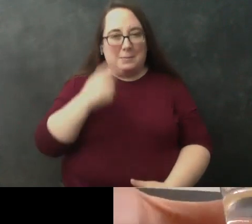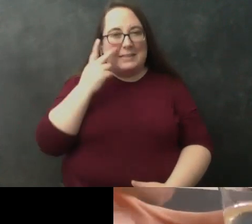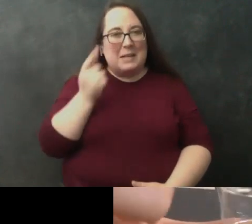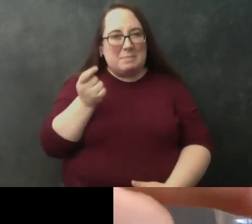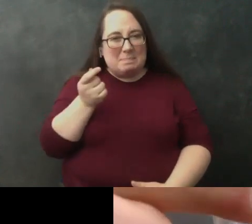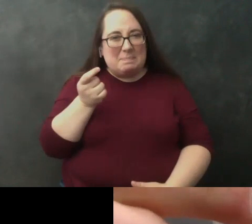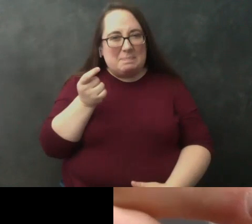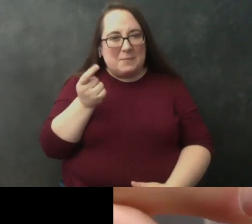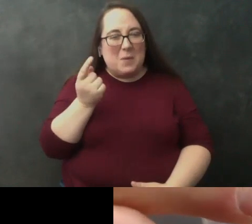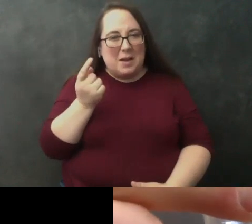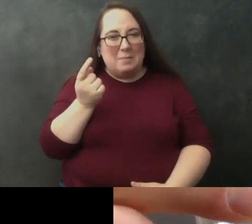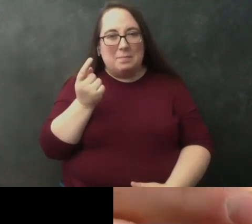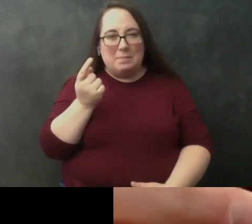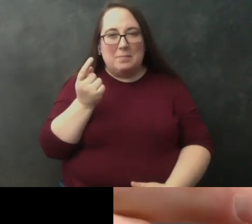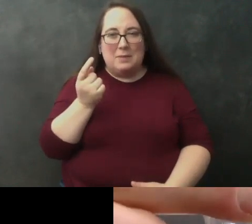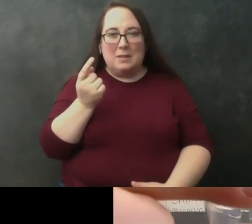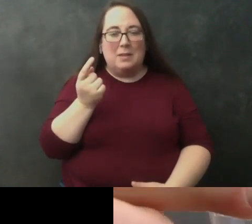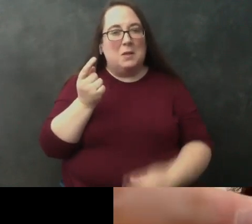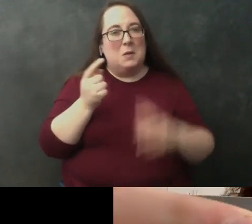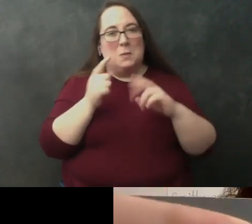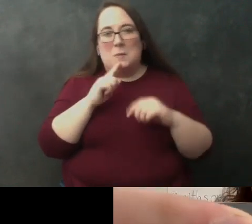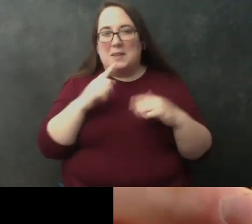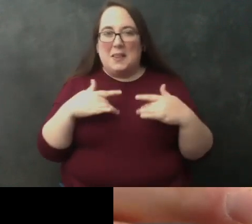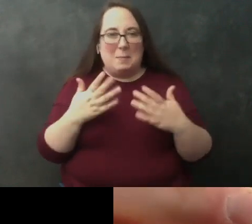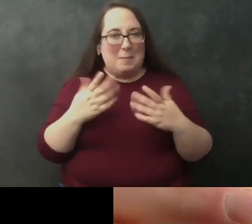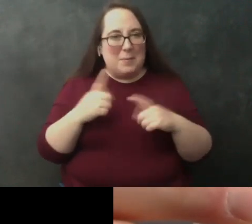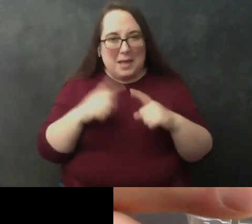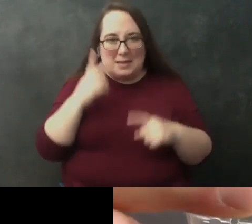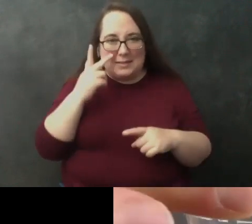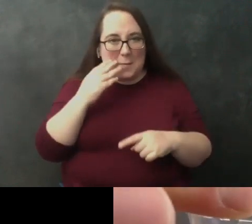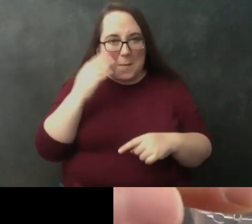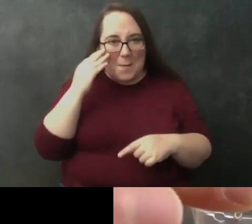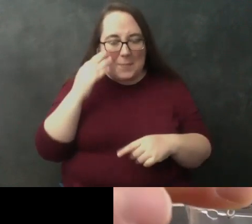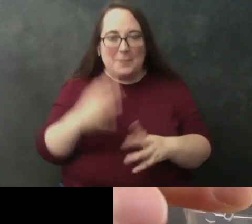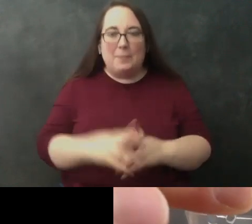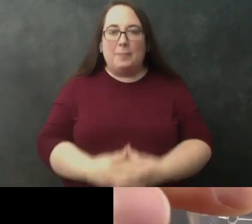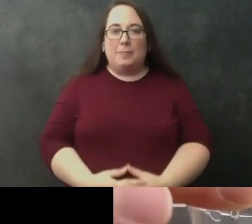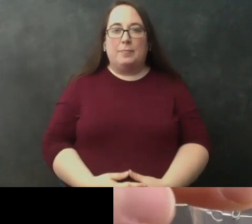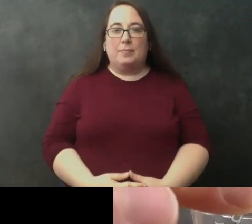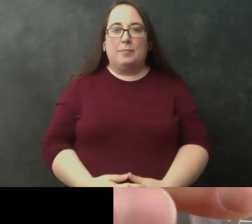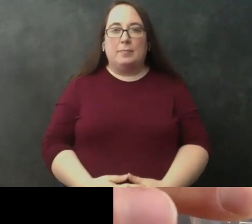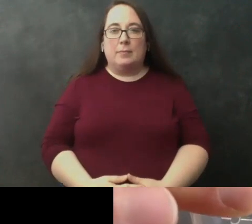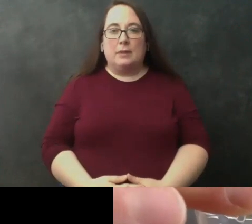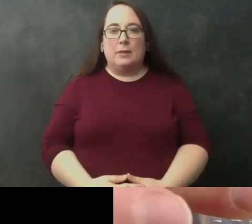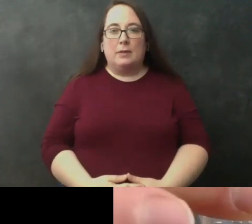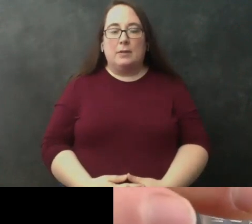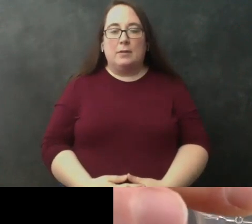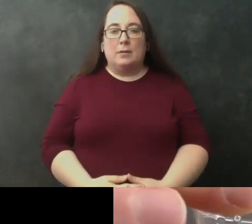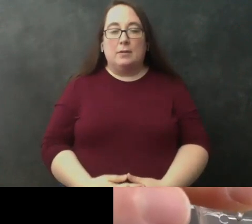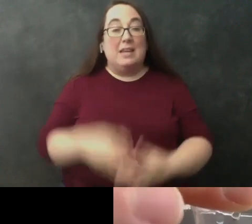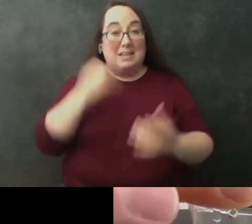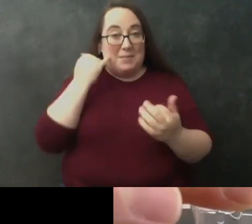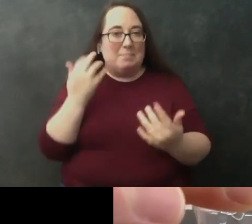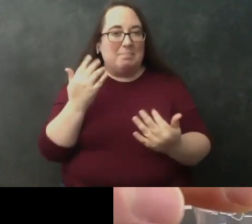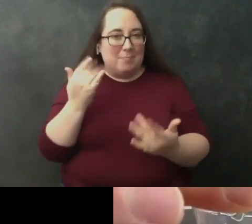on mine it's really it's really faint and you might not be able to see it at home but normally what you would see and if you wait a few more minutes